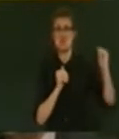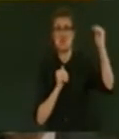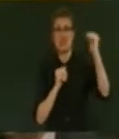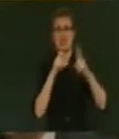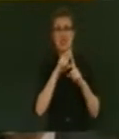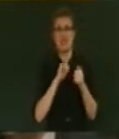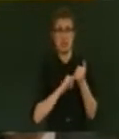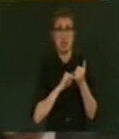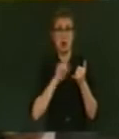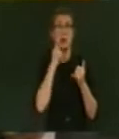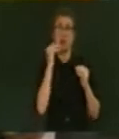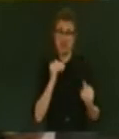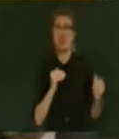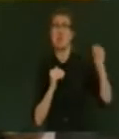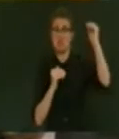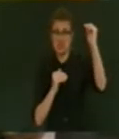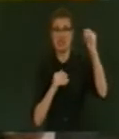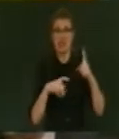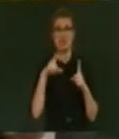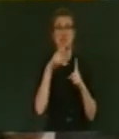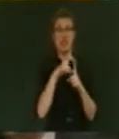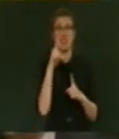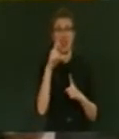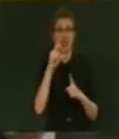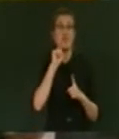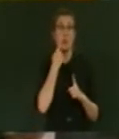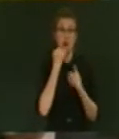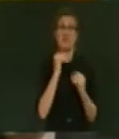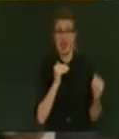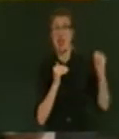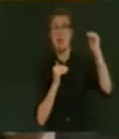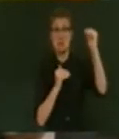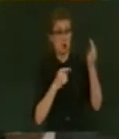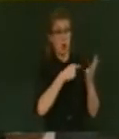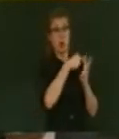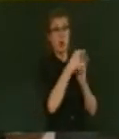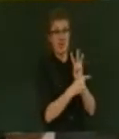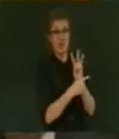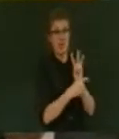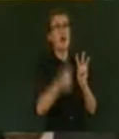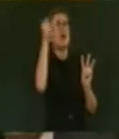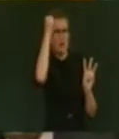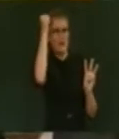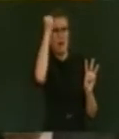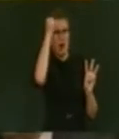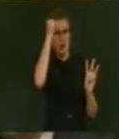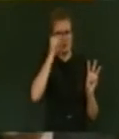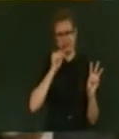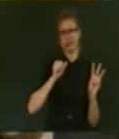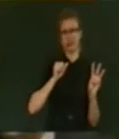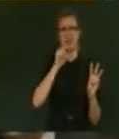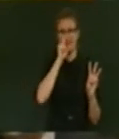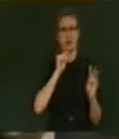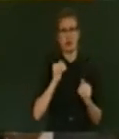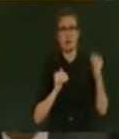David Cunliffe would have done a lot better, and all three of them know it. All three of them know it. Mr